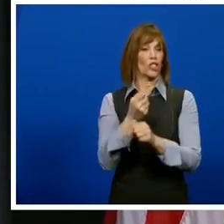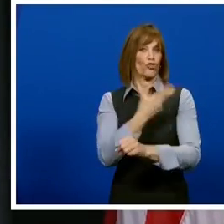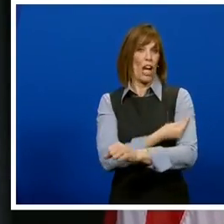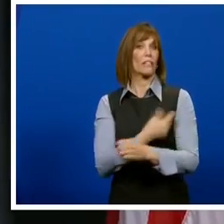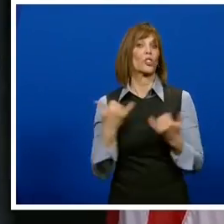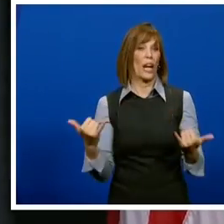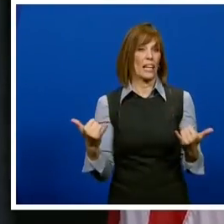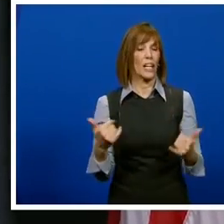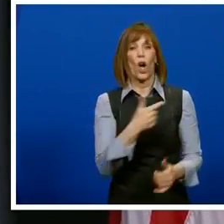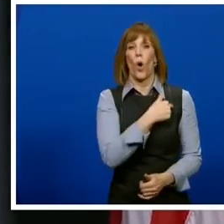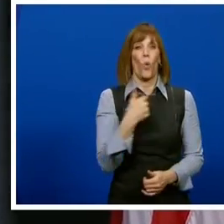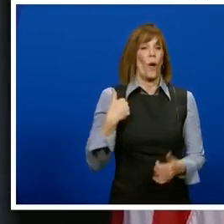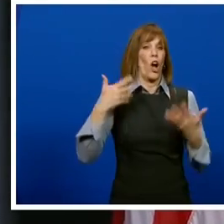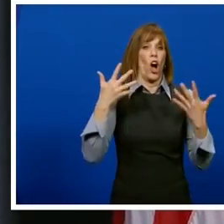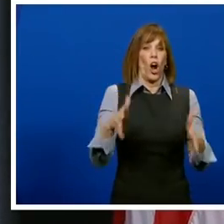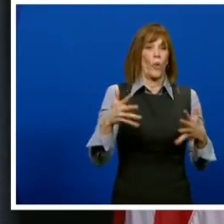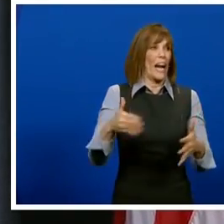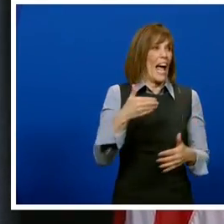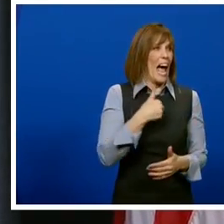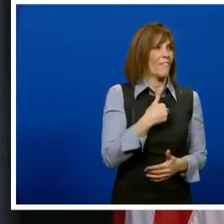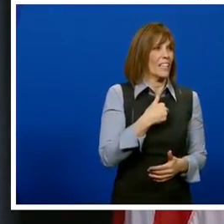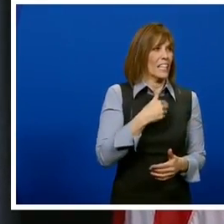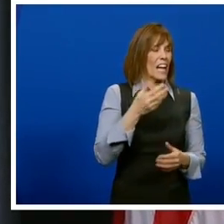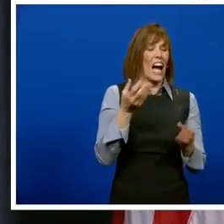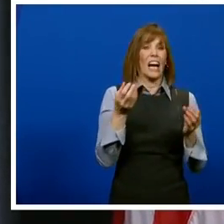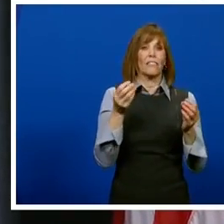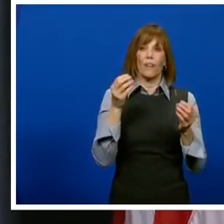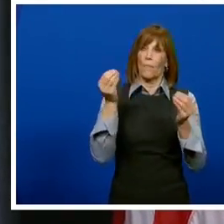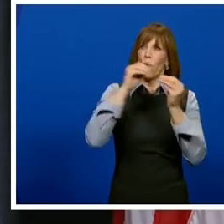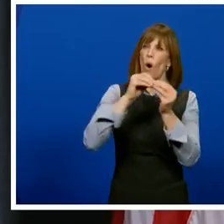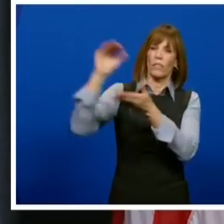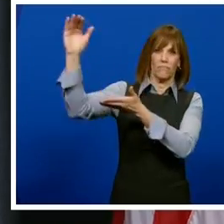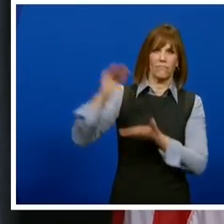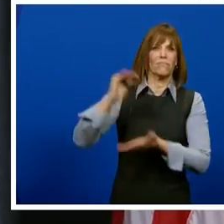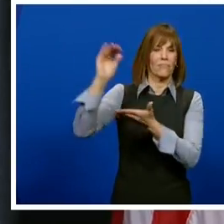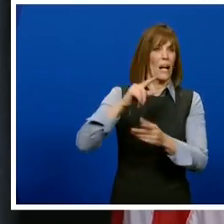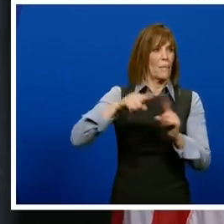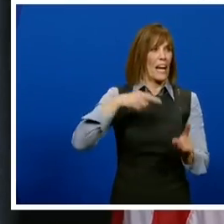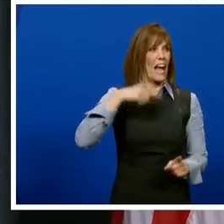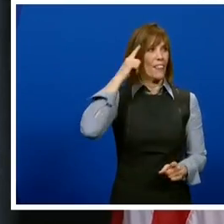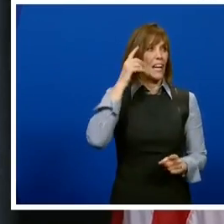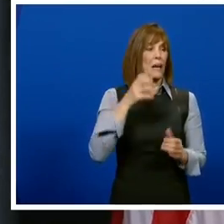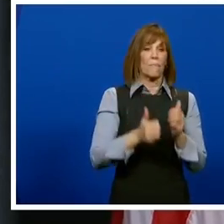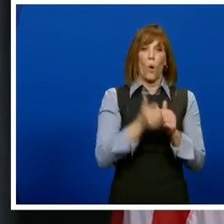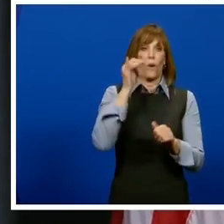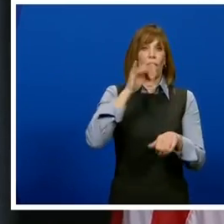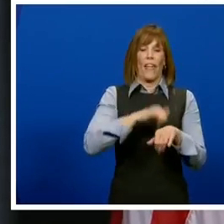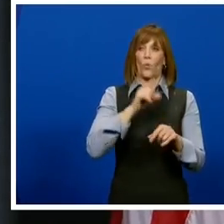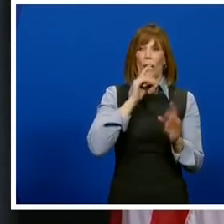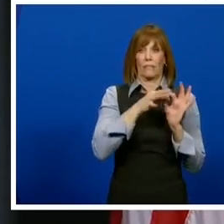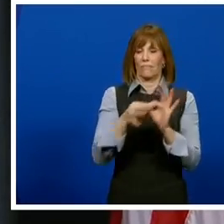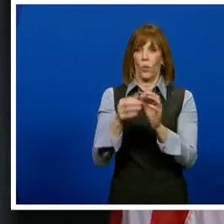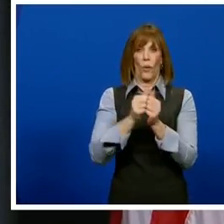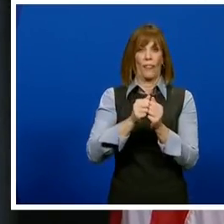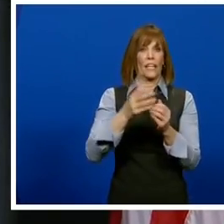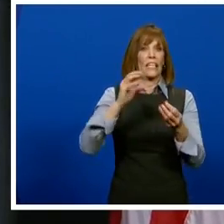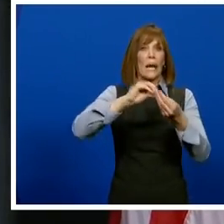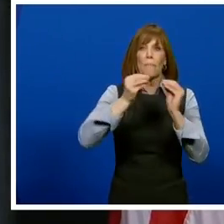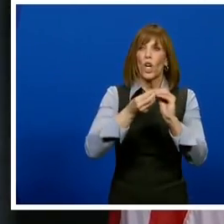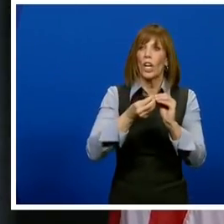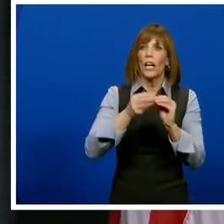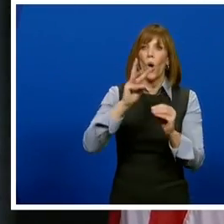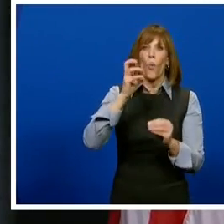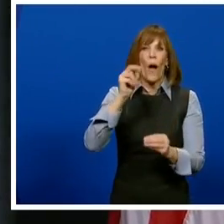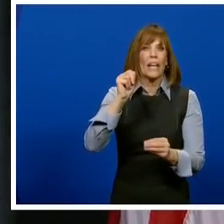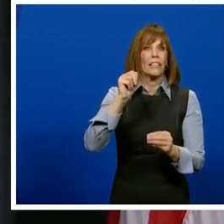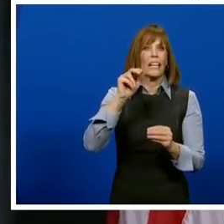done. Nearly half of the governors have done it. I think you'll see more come on. But again, it's probably a lot of it is tied to just the number, the allocation of